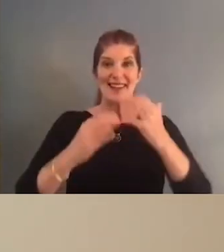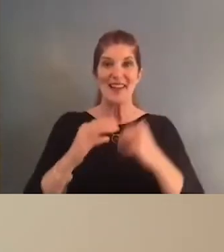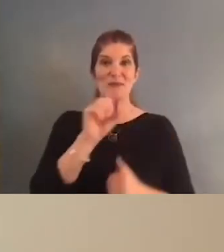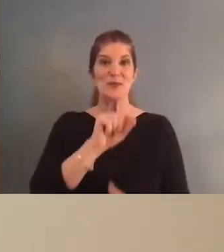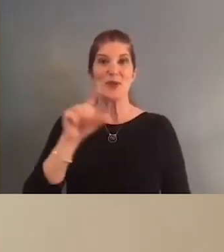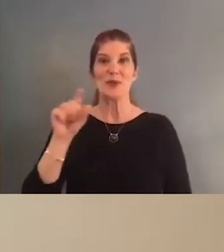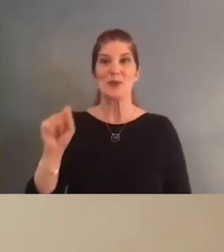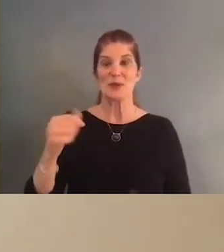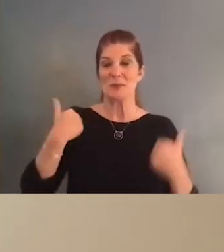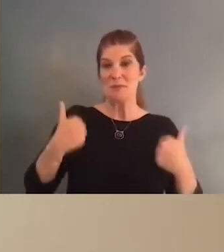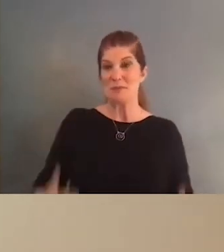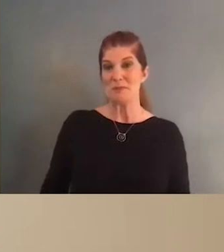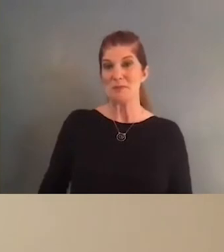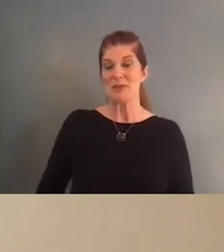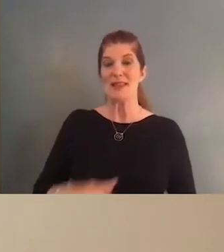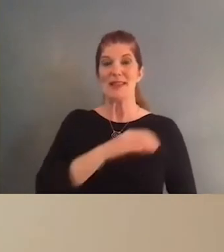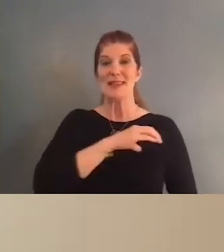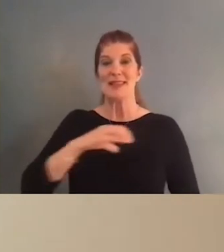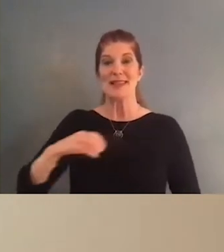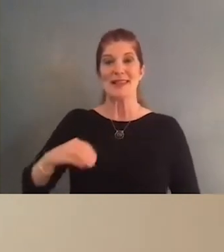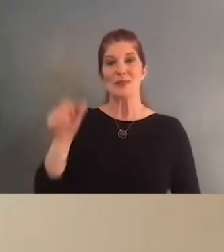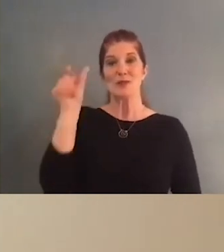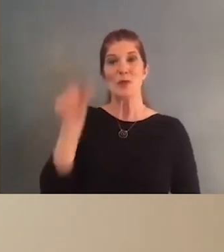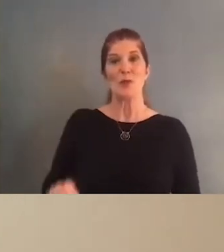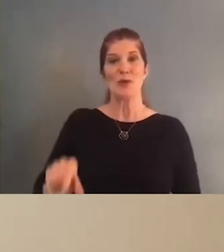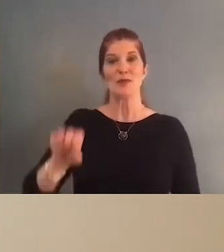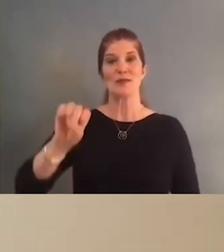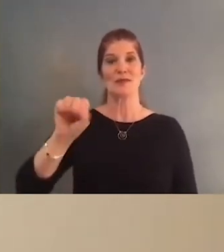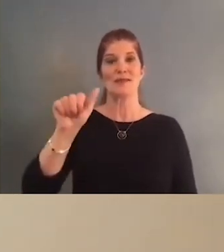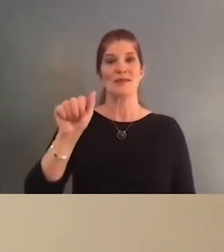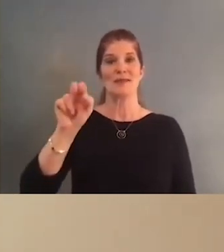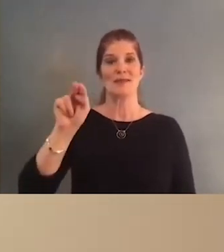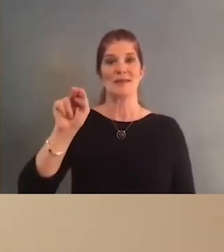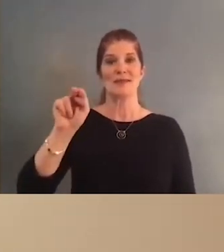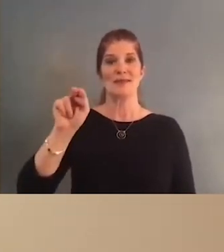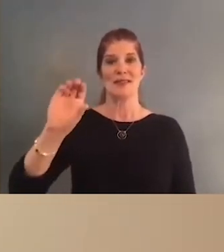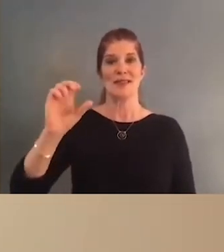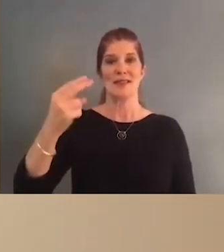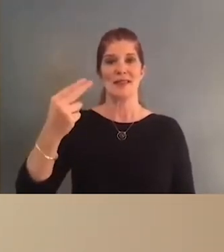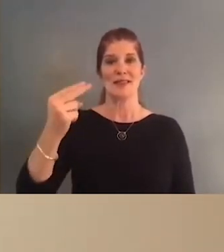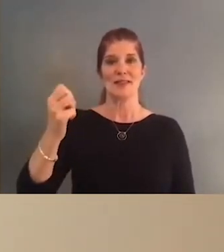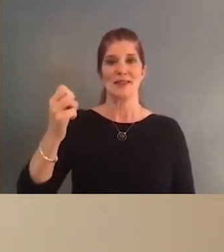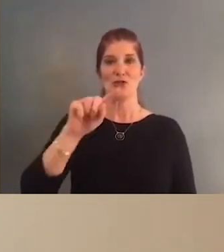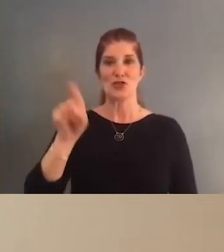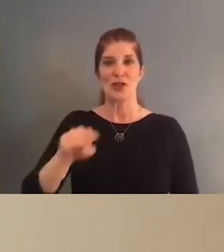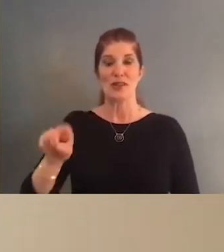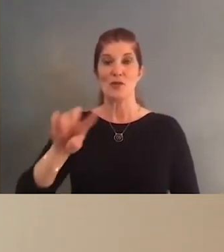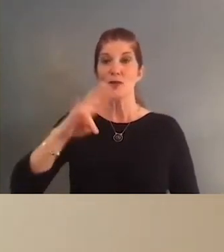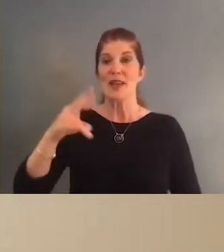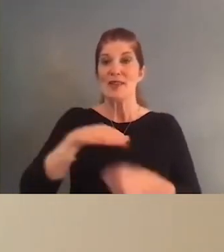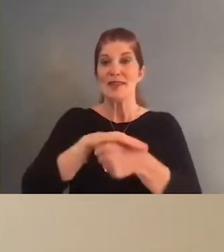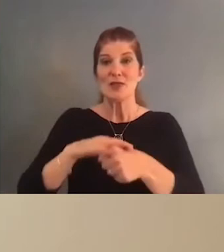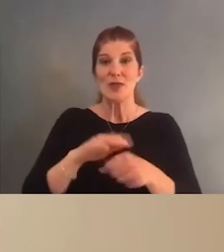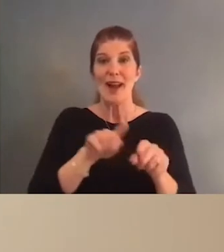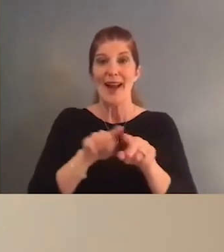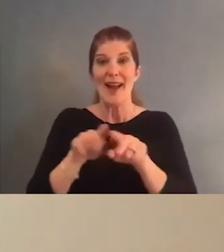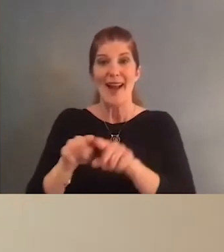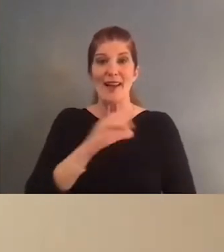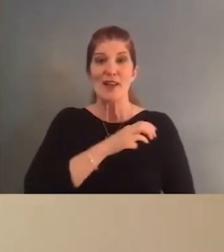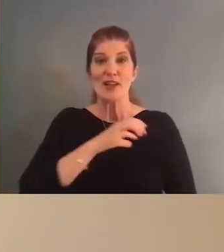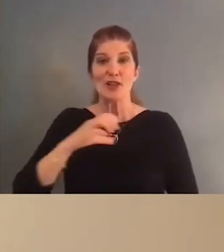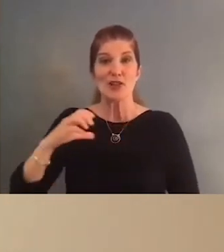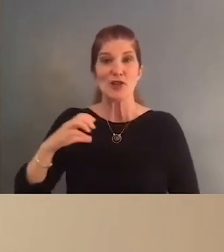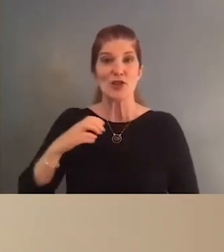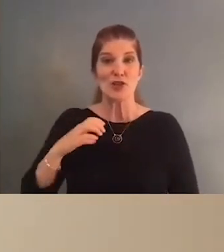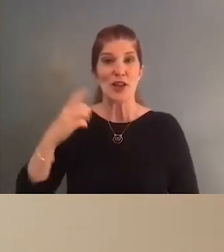Congratulations to the Class of 2020. This is Maria Quinonez-Sanchez, Councilwoman in the 7th District and Chair of the Committee of Education in